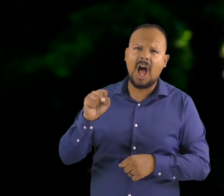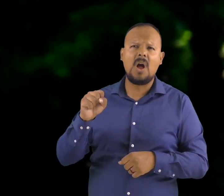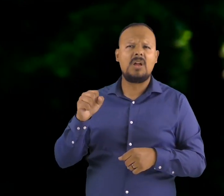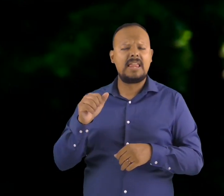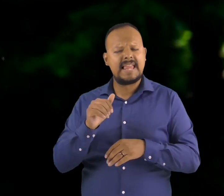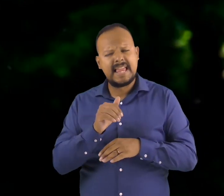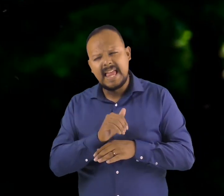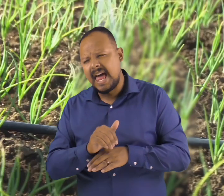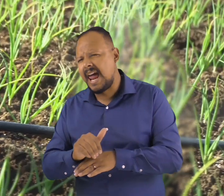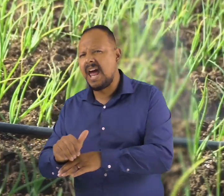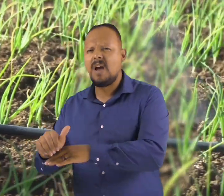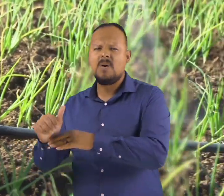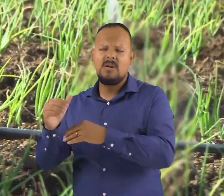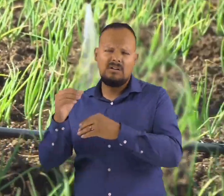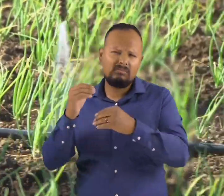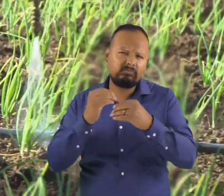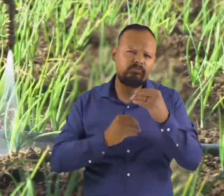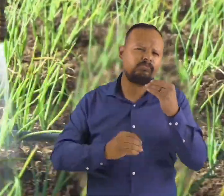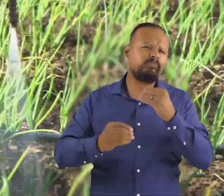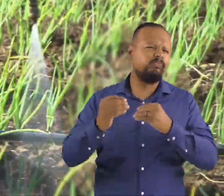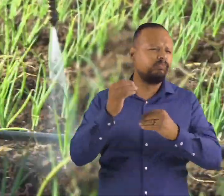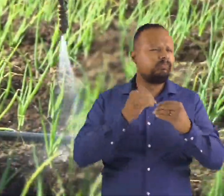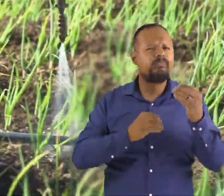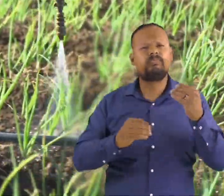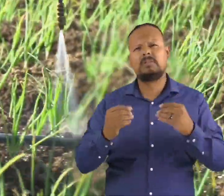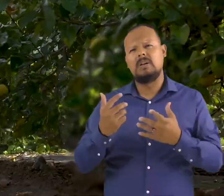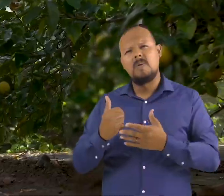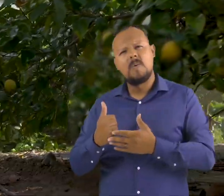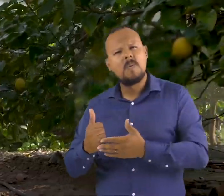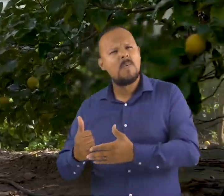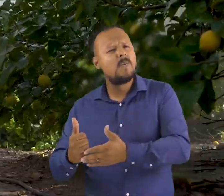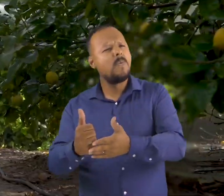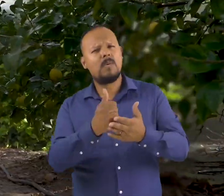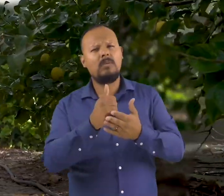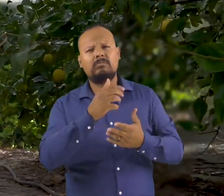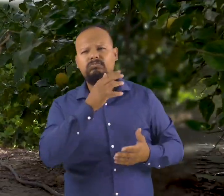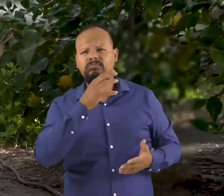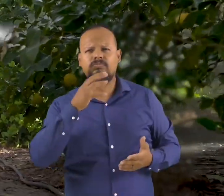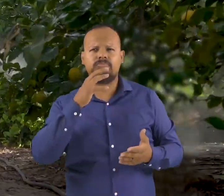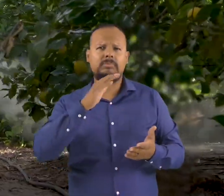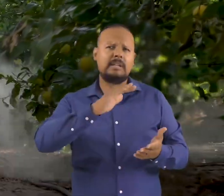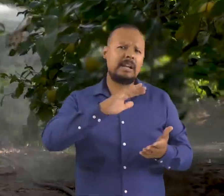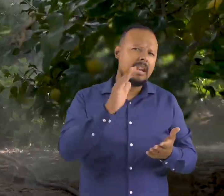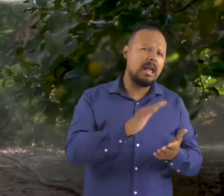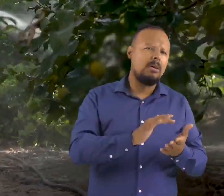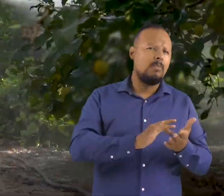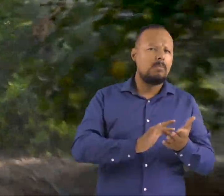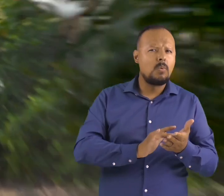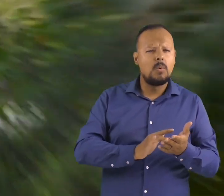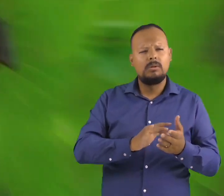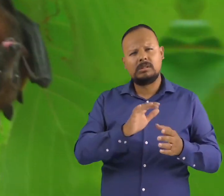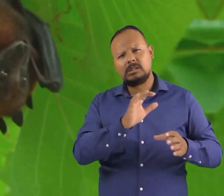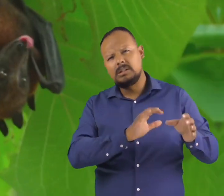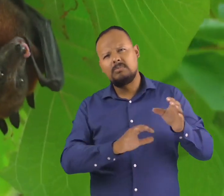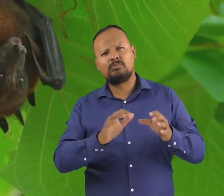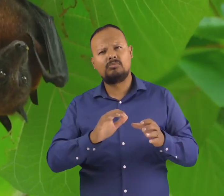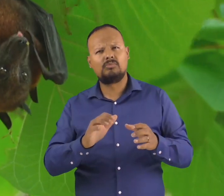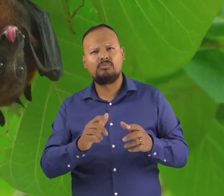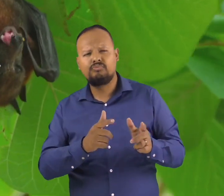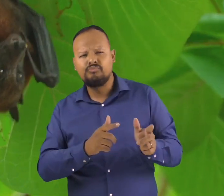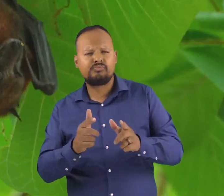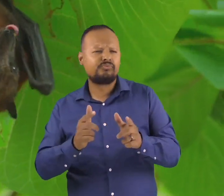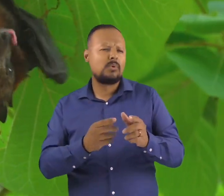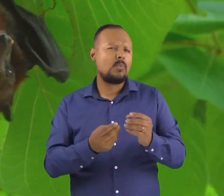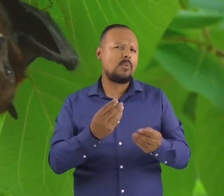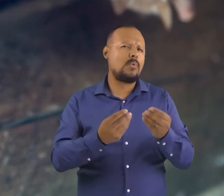insects a night, they help stop crop damage and decrease pesticide use. But